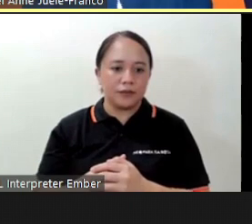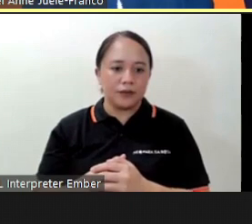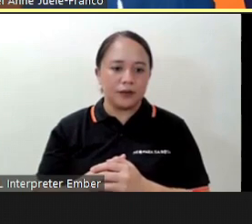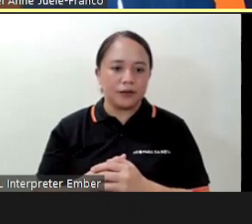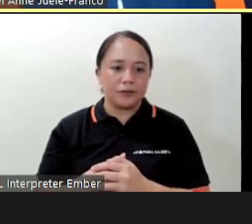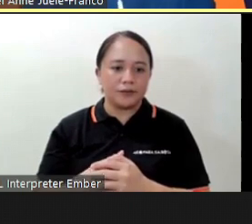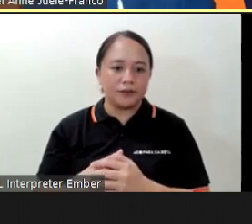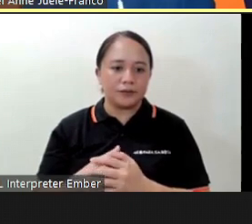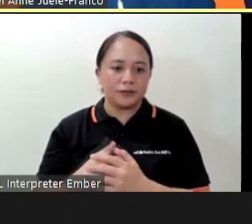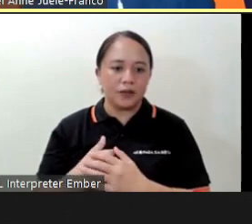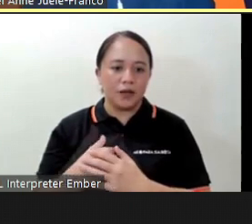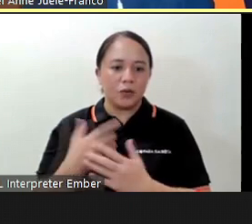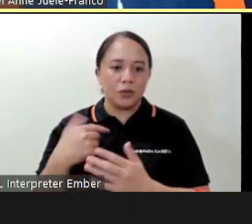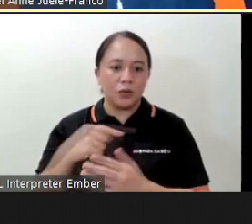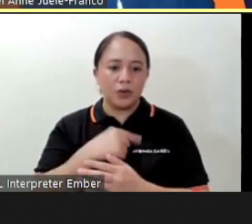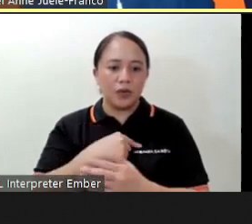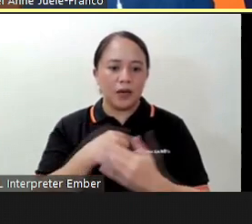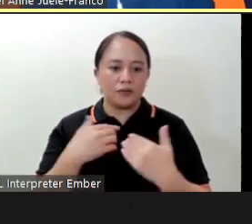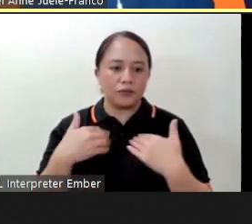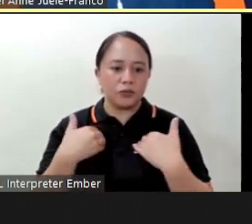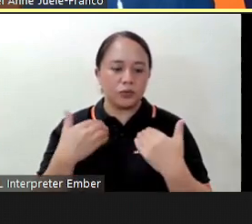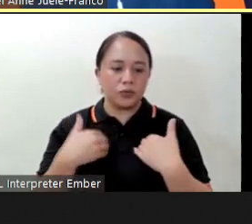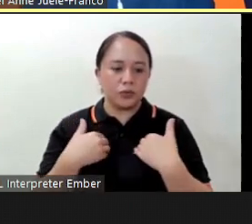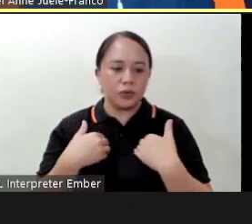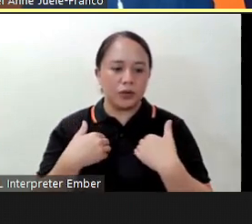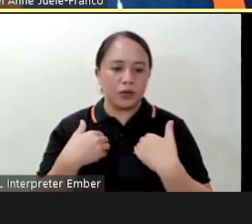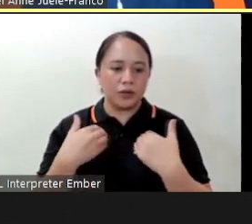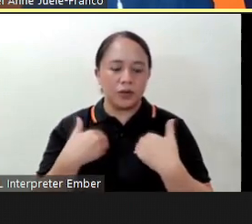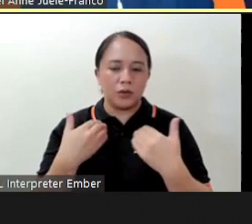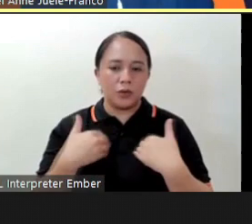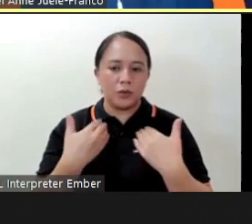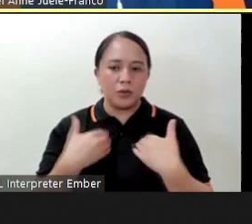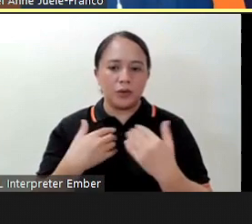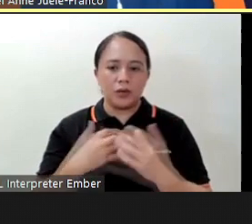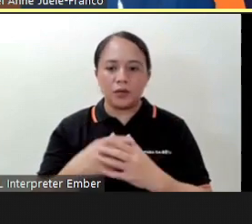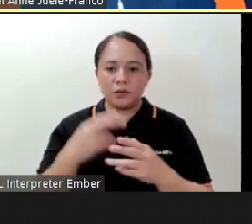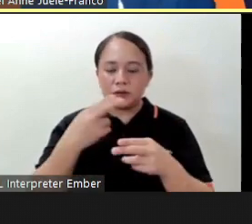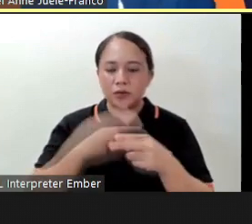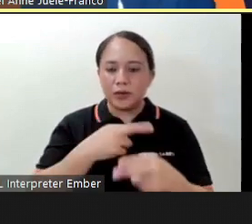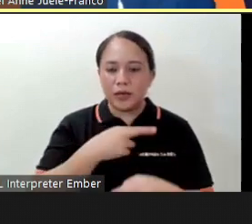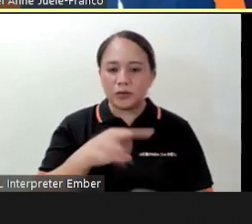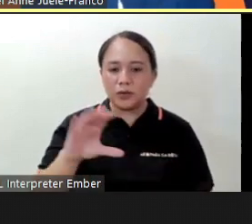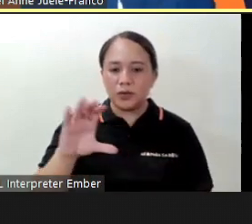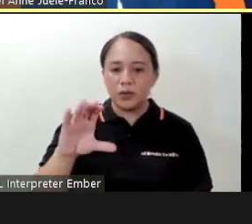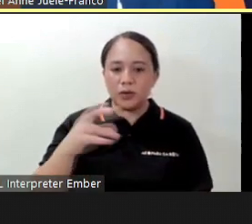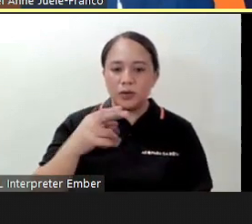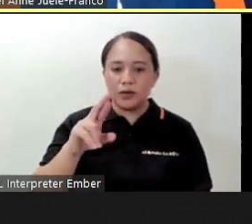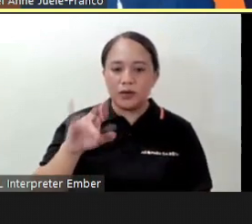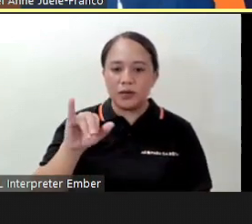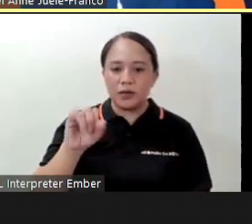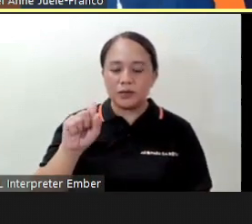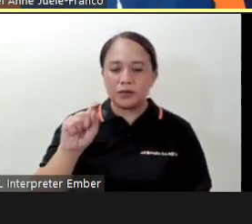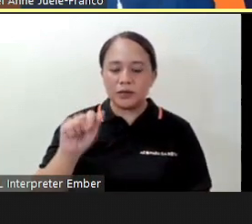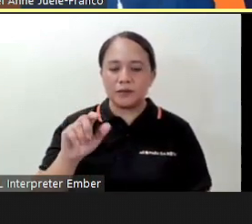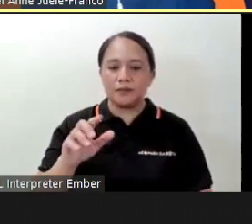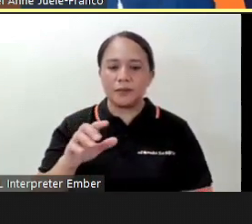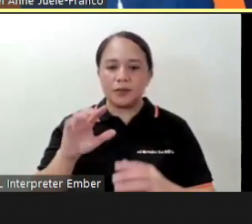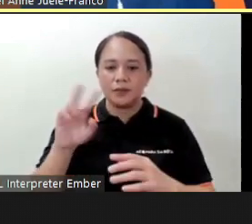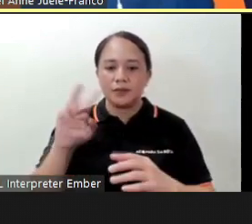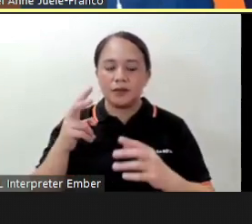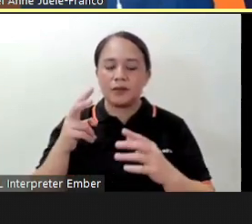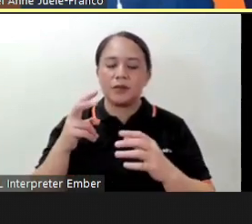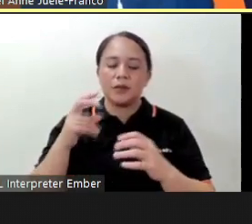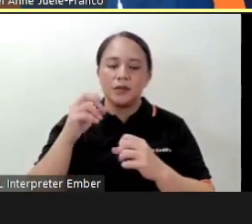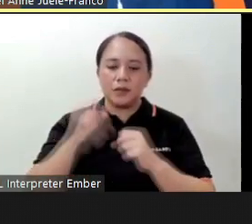we have two youth reactors Christian Ray B. Ramo a second year BS in electrical